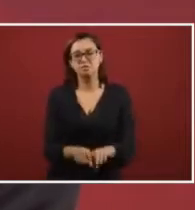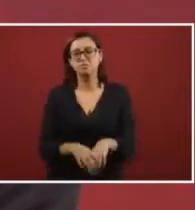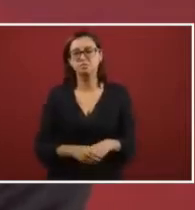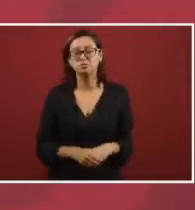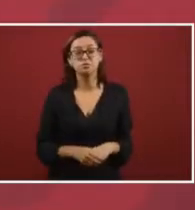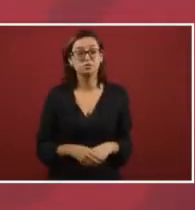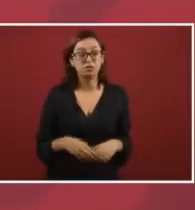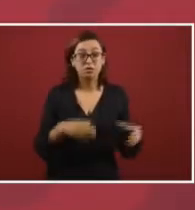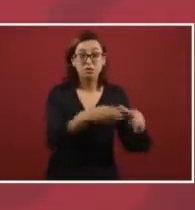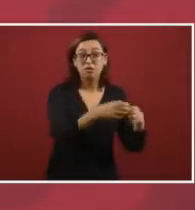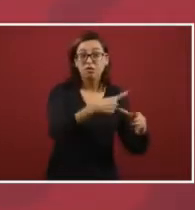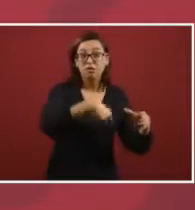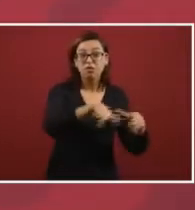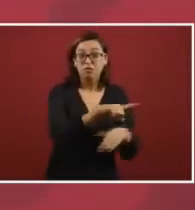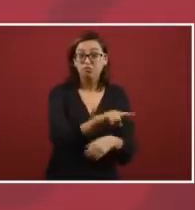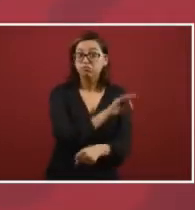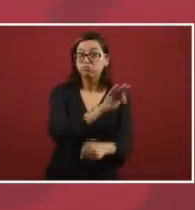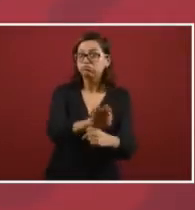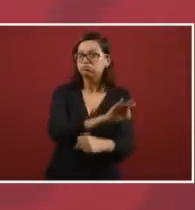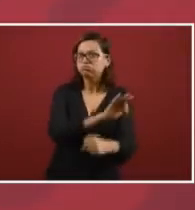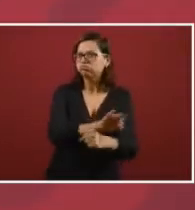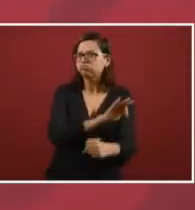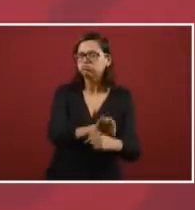And they're defending that?